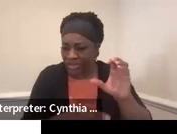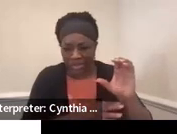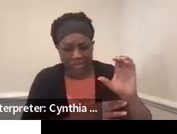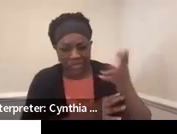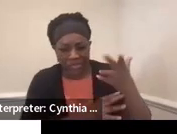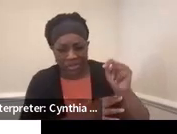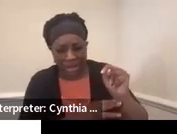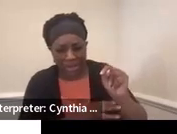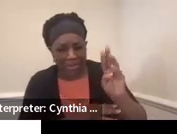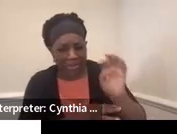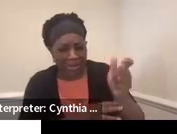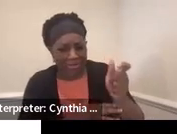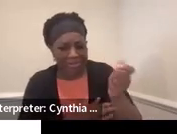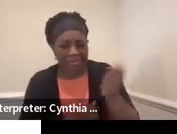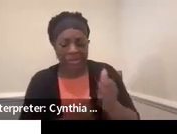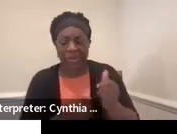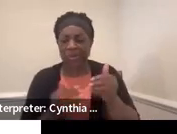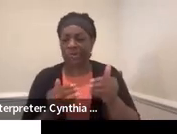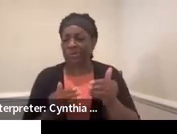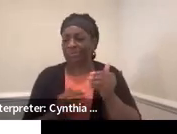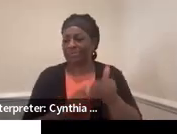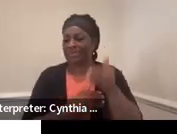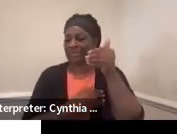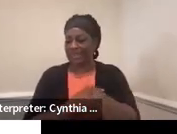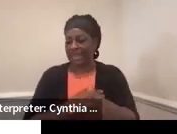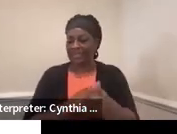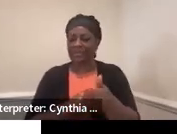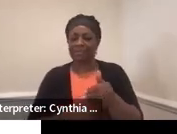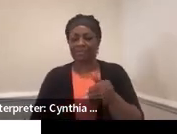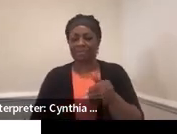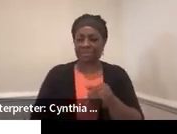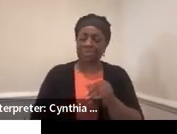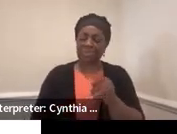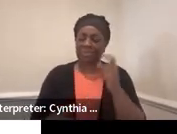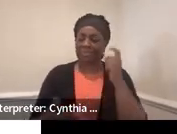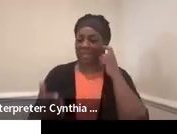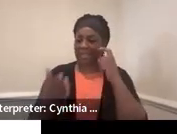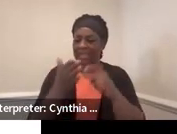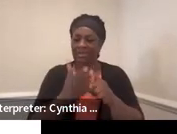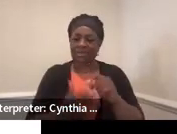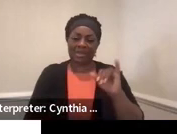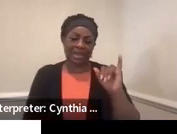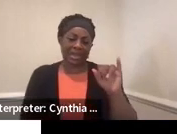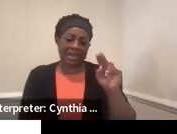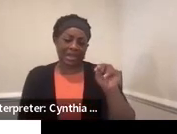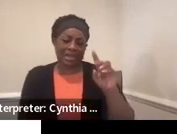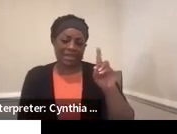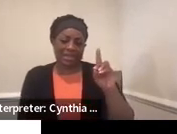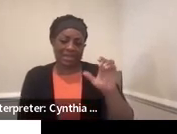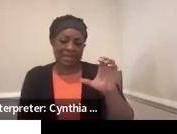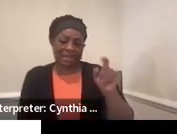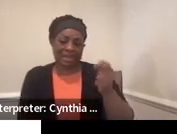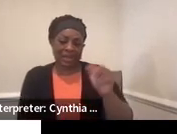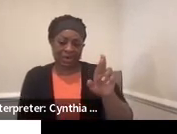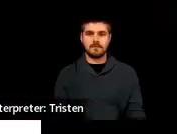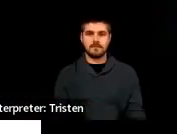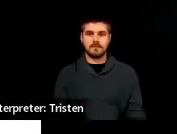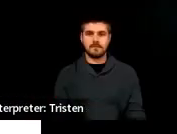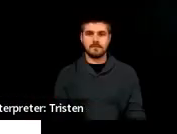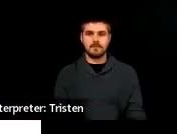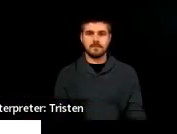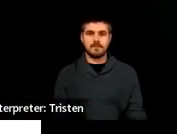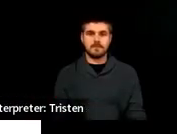So we're going to go right on to the indicator itself. We're going to get into section 9 of the IEP.